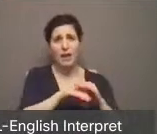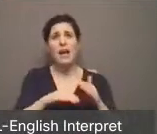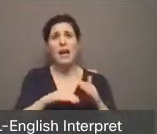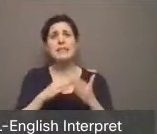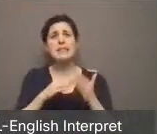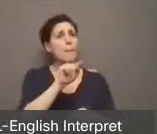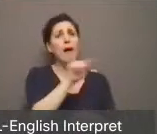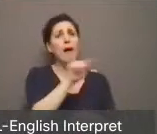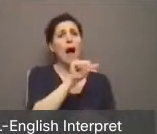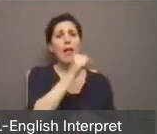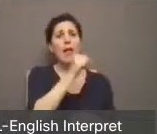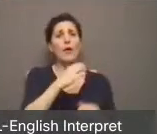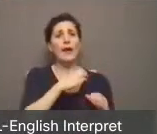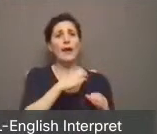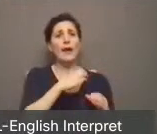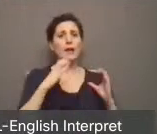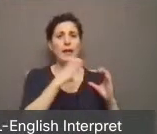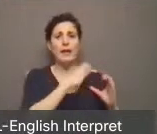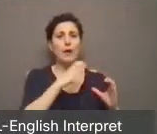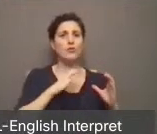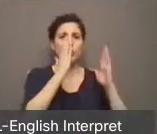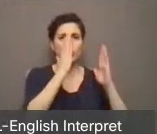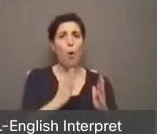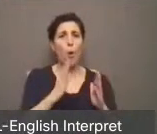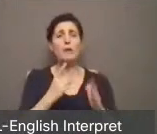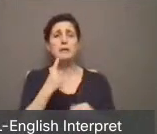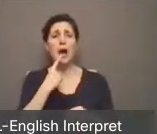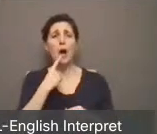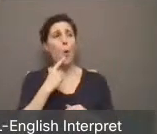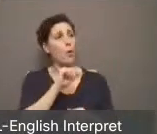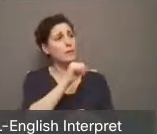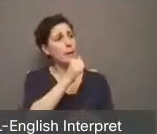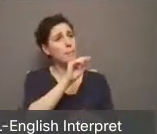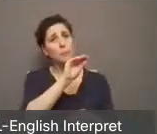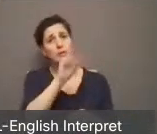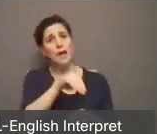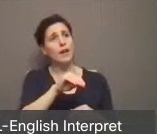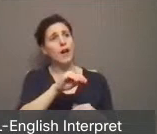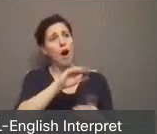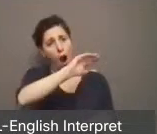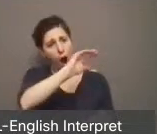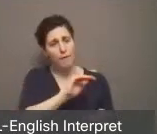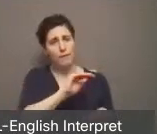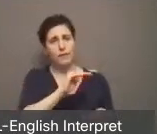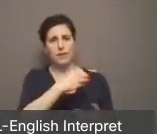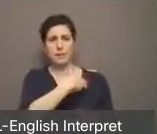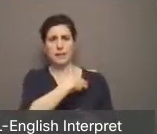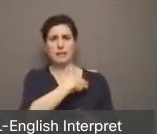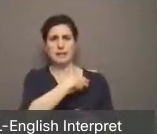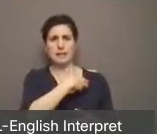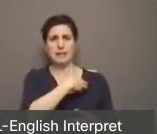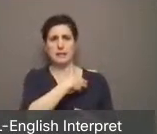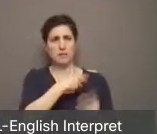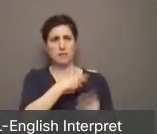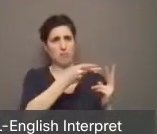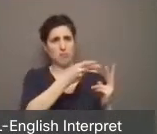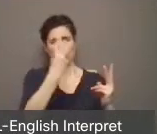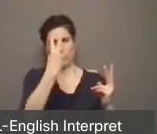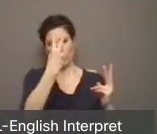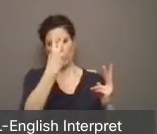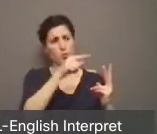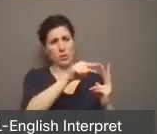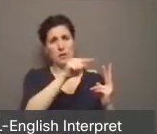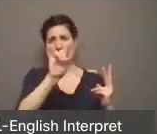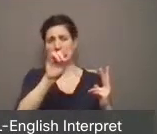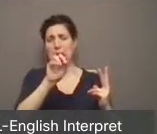clout when they proposed defunding the police by 10% in 2020. That was almost two years ago now, and neither one of them has carried that torch an inch